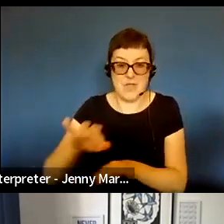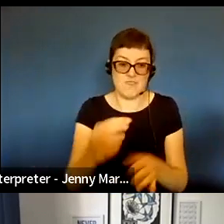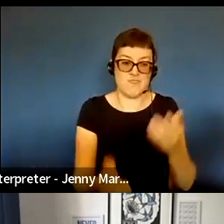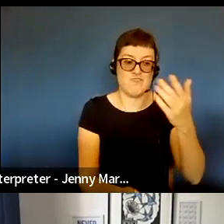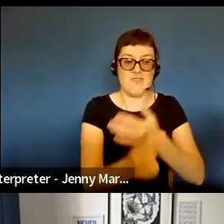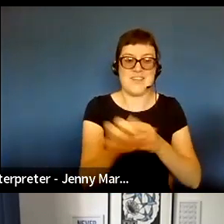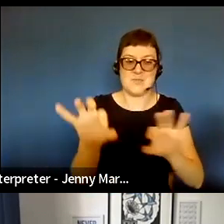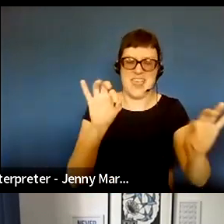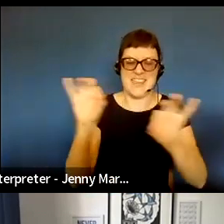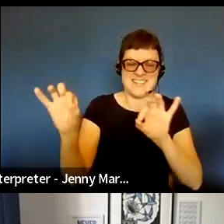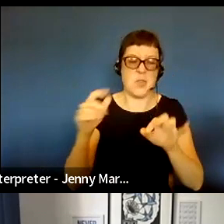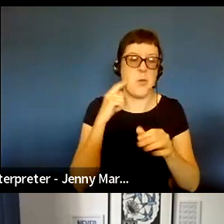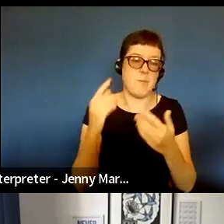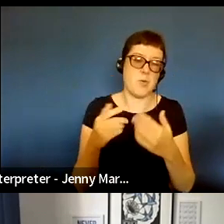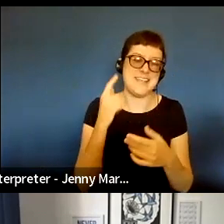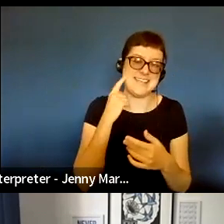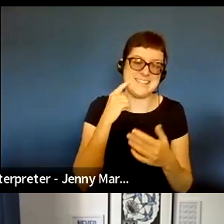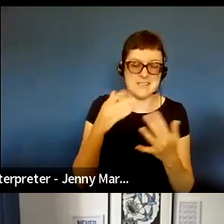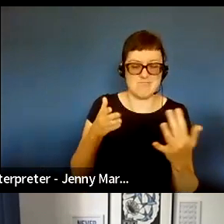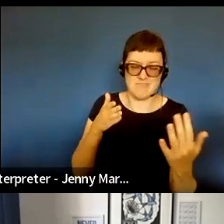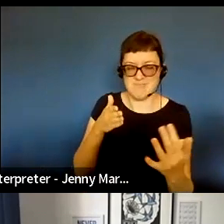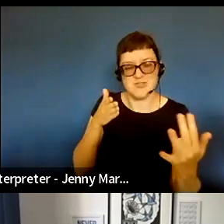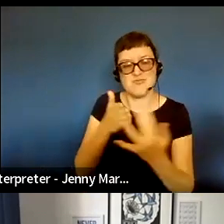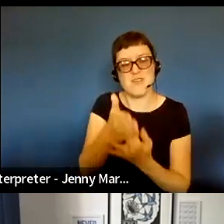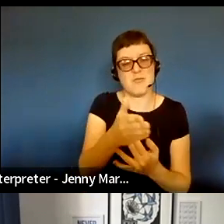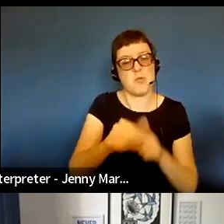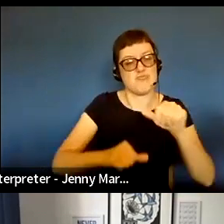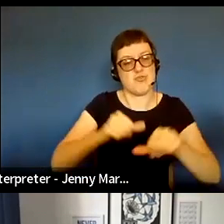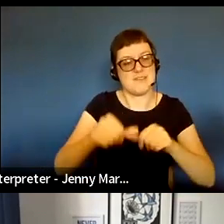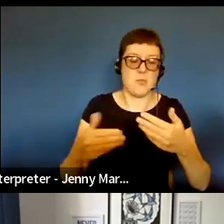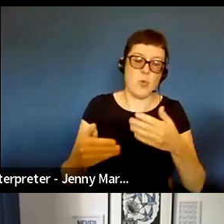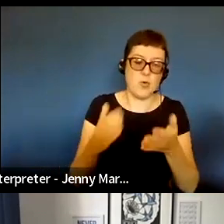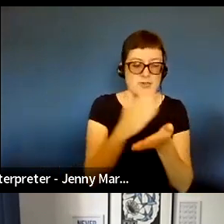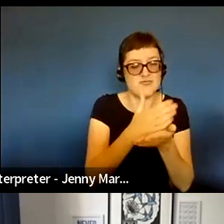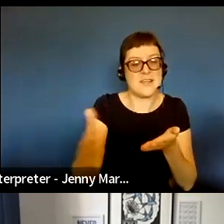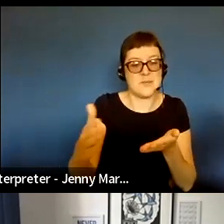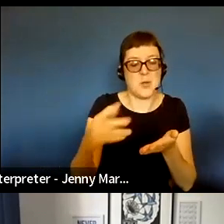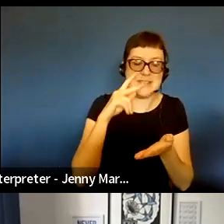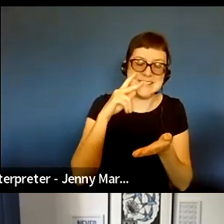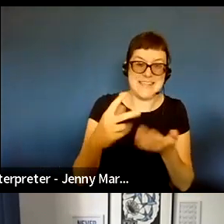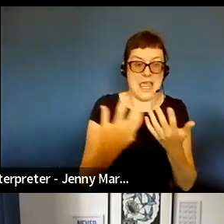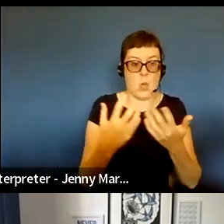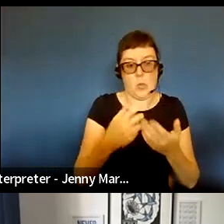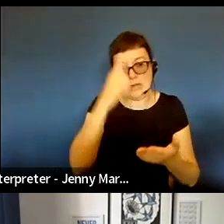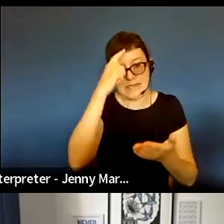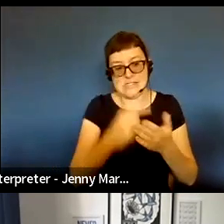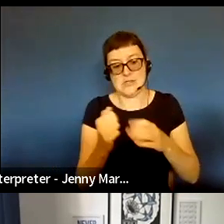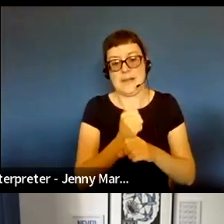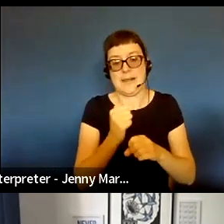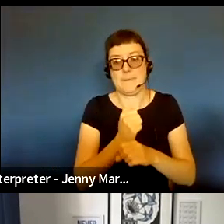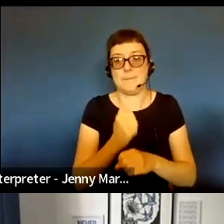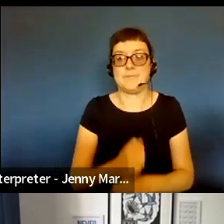apply for funding and more straightforward and transparent in the decision making of them.